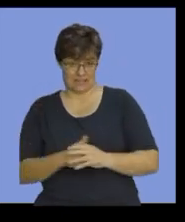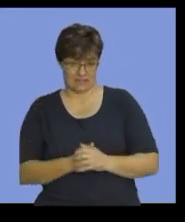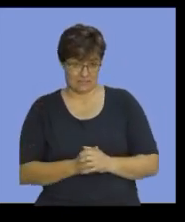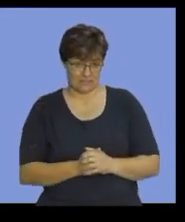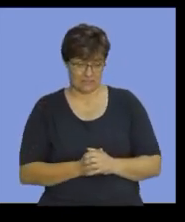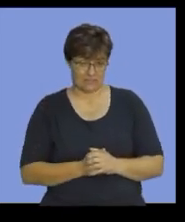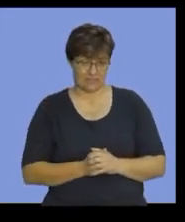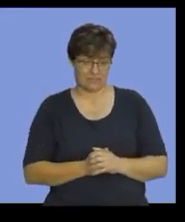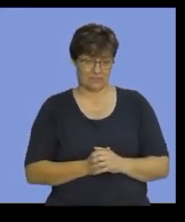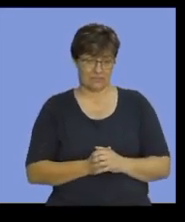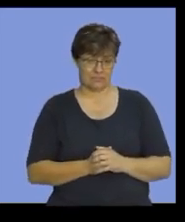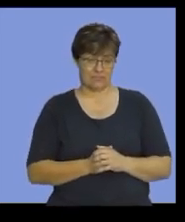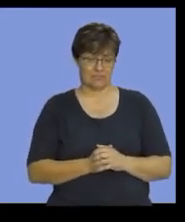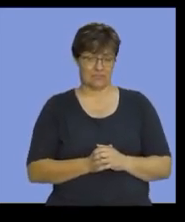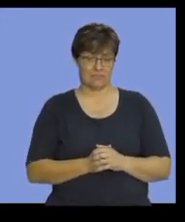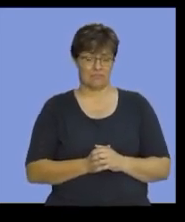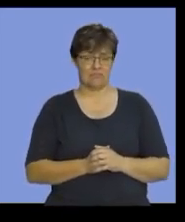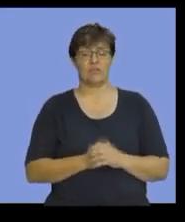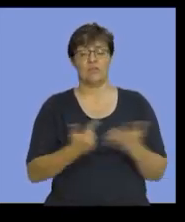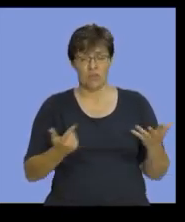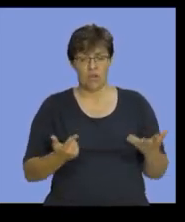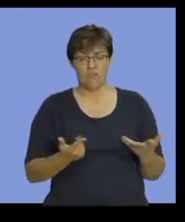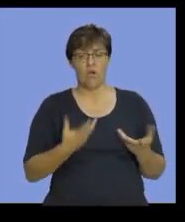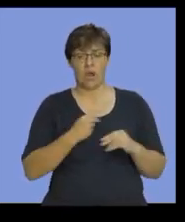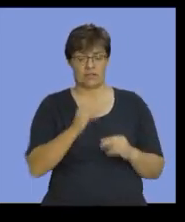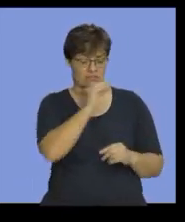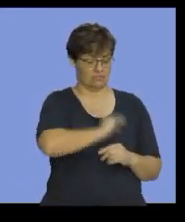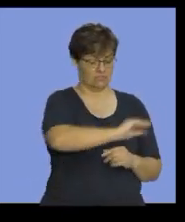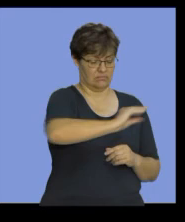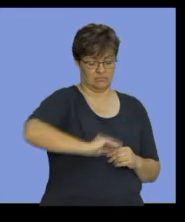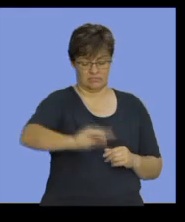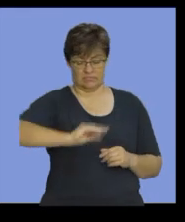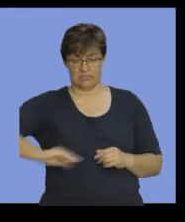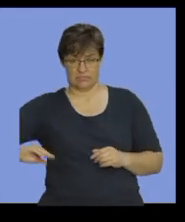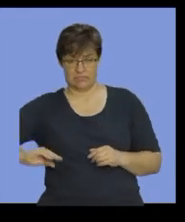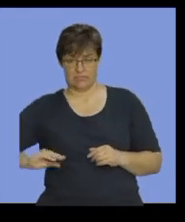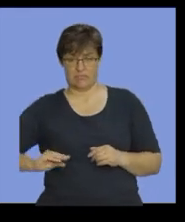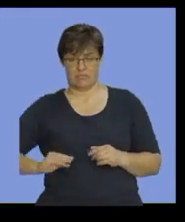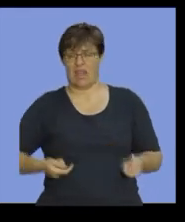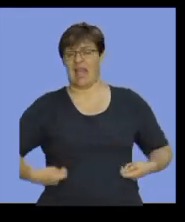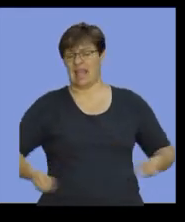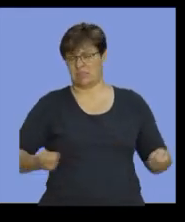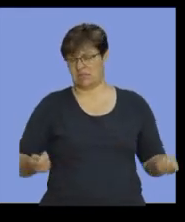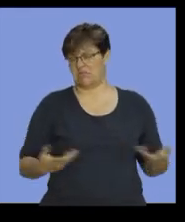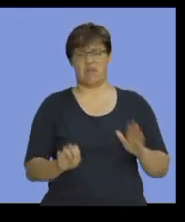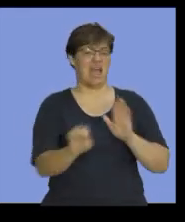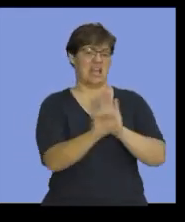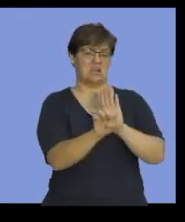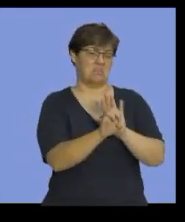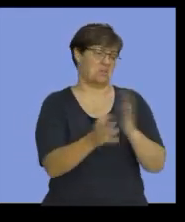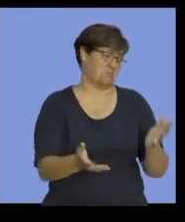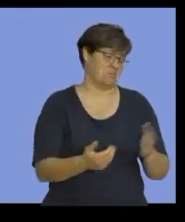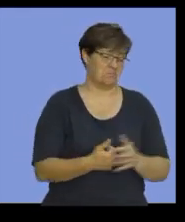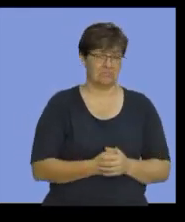be for your admin section. So, if you have to allocate an expense, for example, let's take